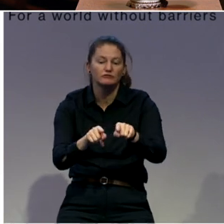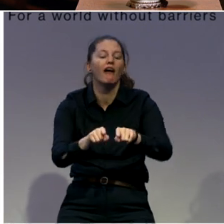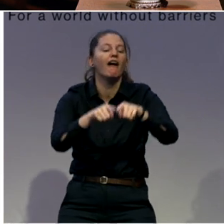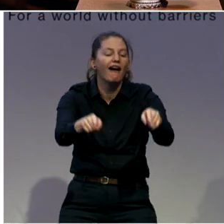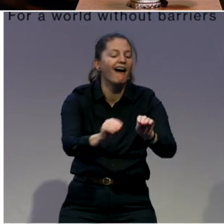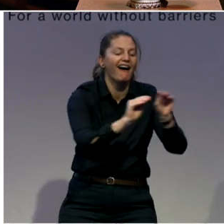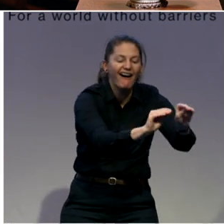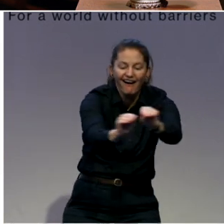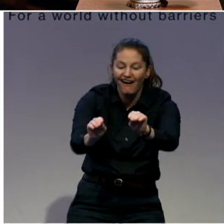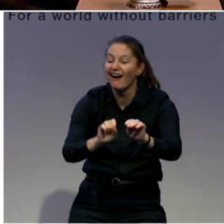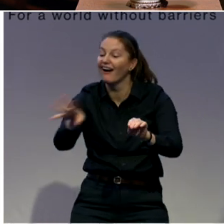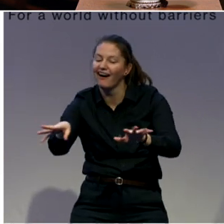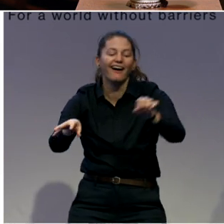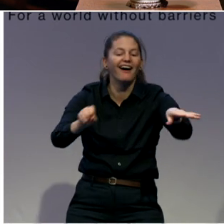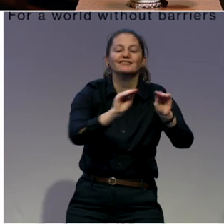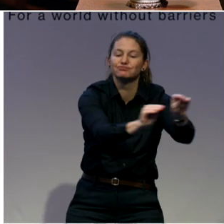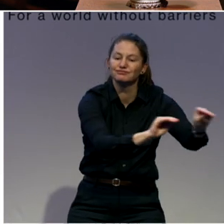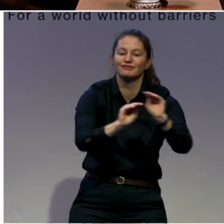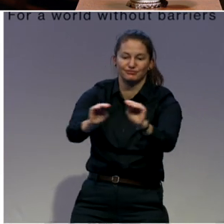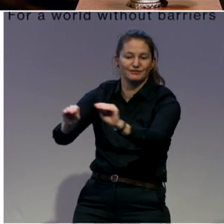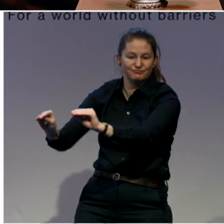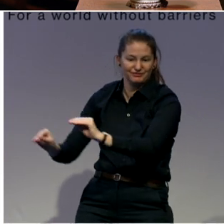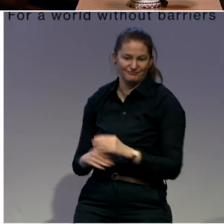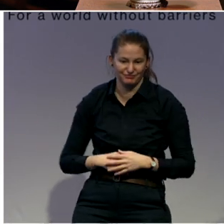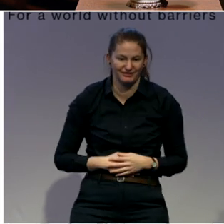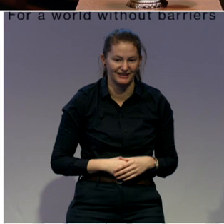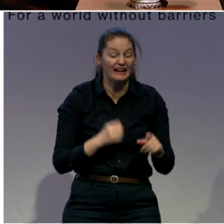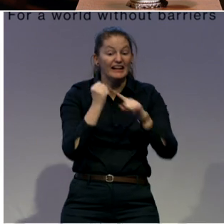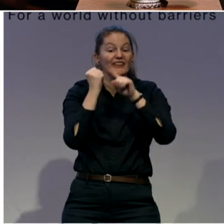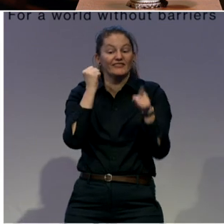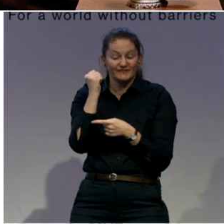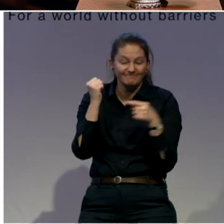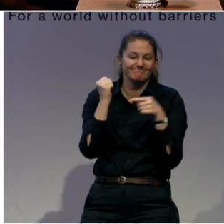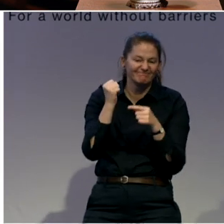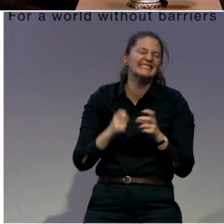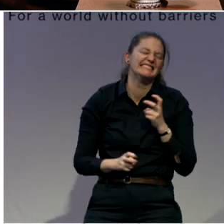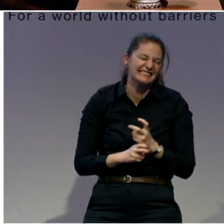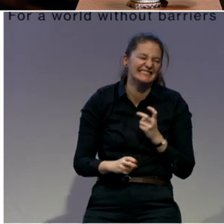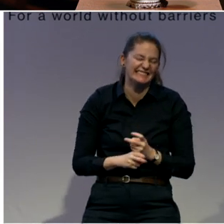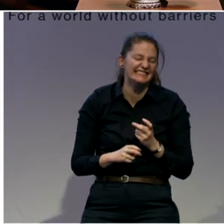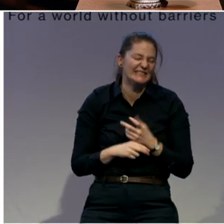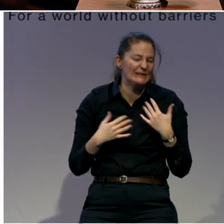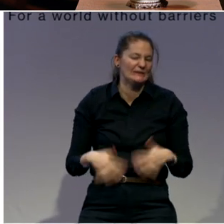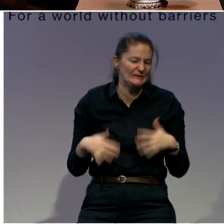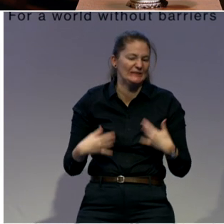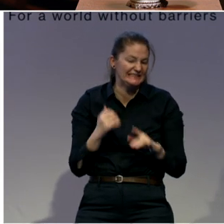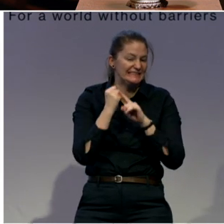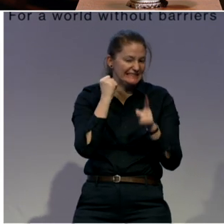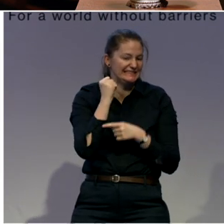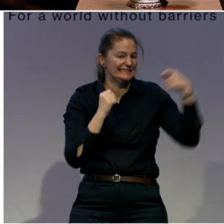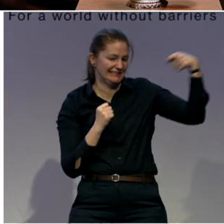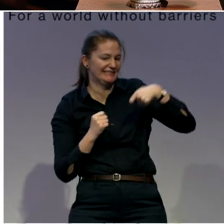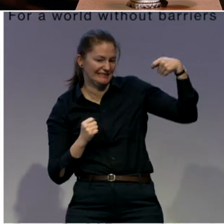As Sam, our moderator, was saying earlier, sometimes people want to put money into victims' issues, but they don't want to